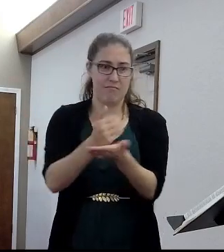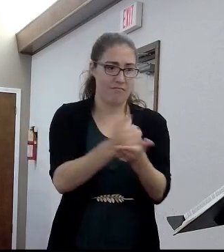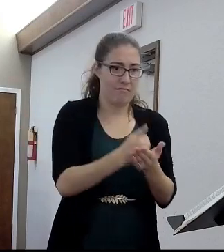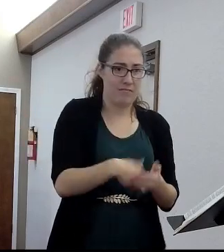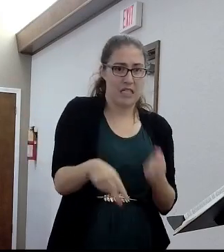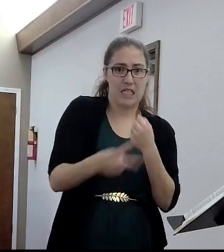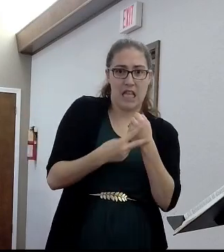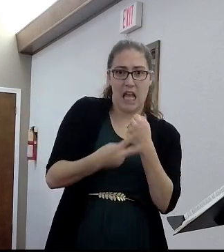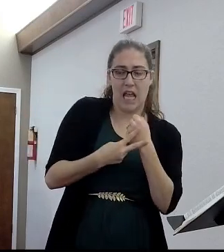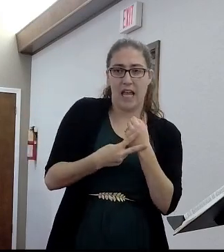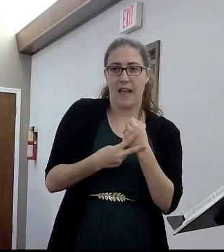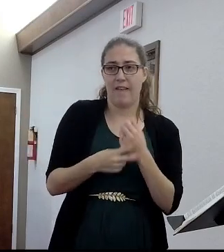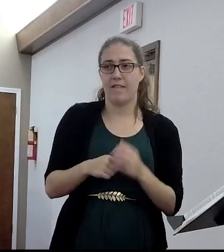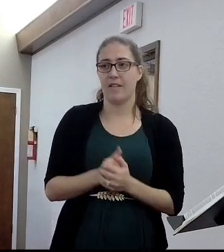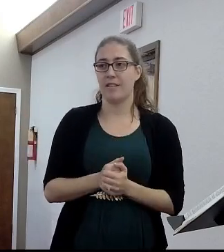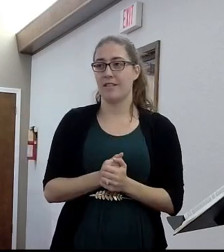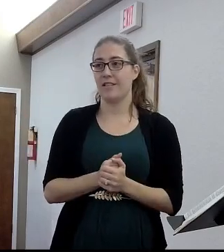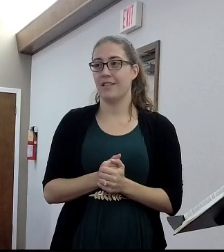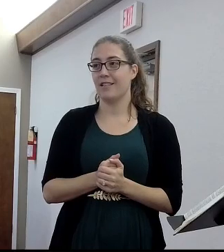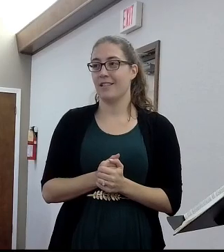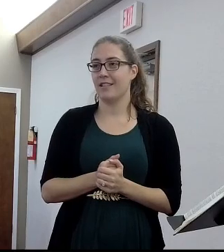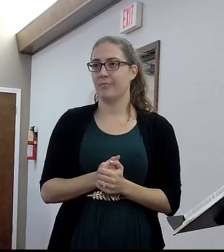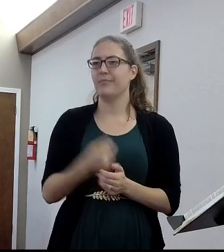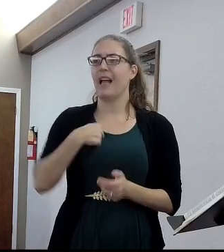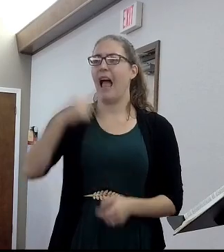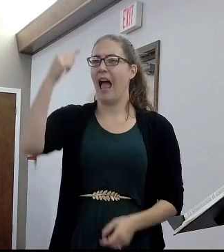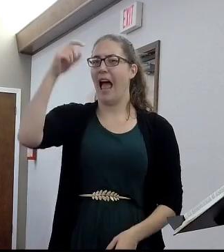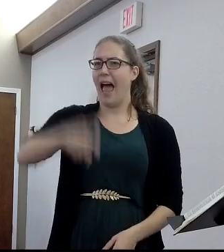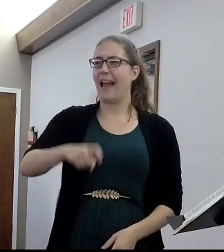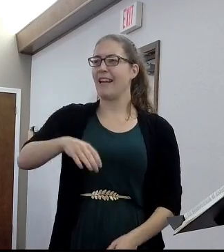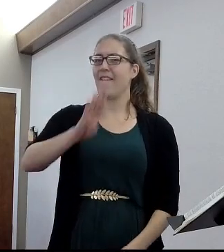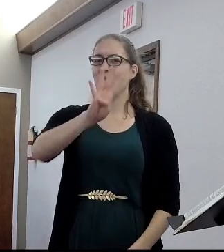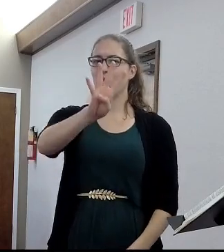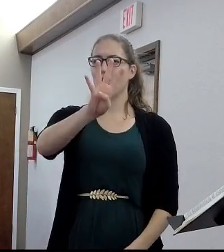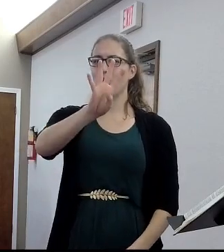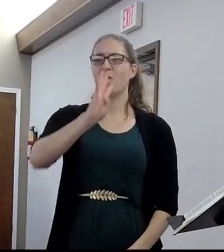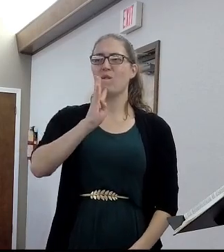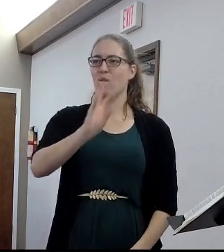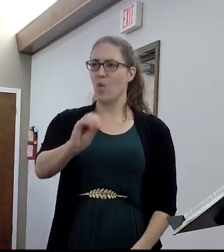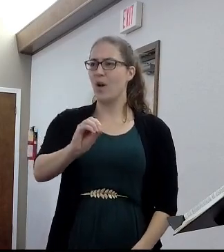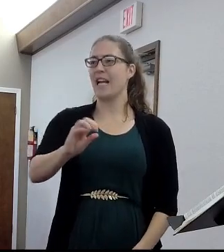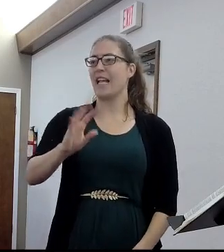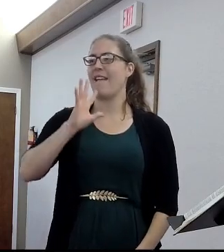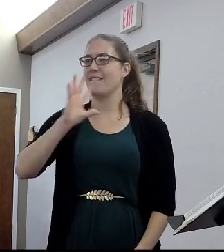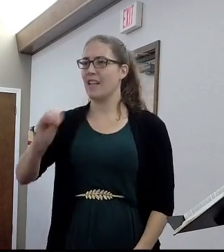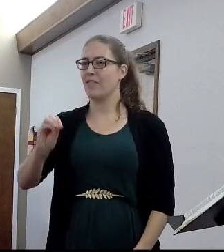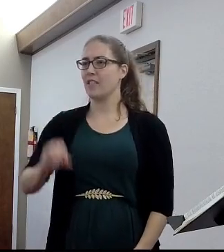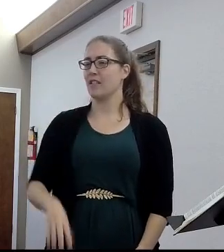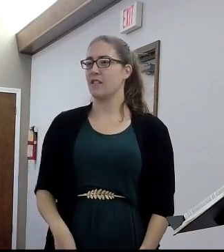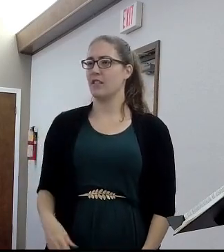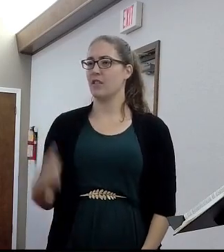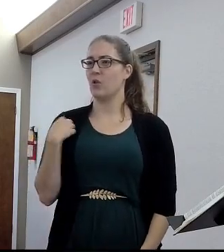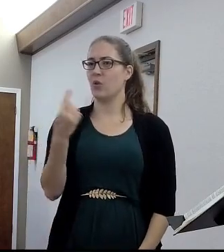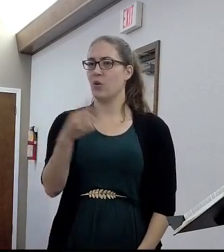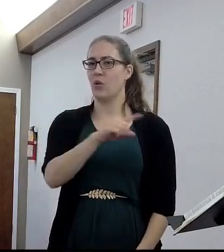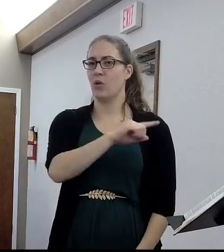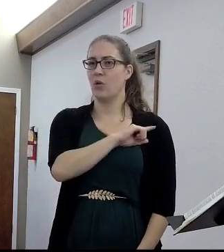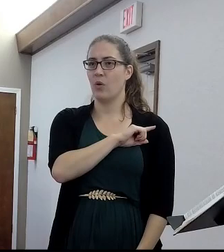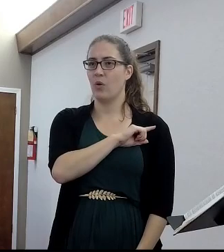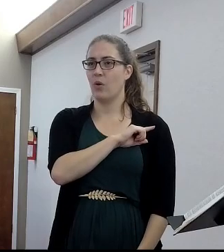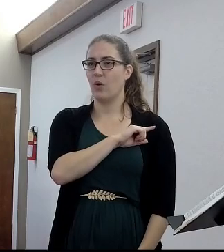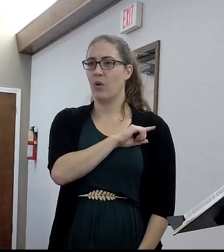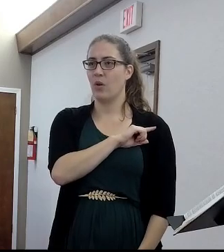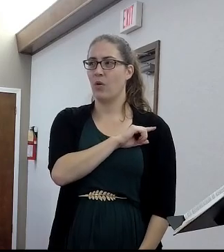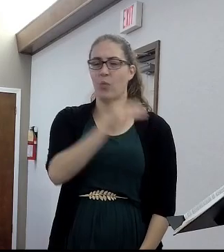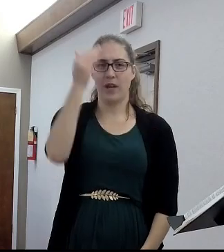I need some 40 and 50 year olds. 40 and 50 year olds. Matt, didn't it seem crazy? Why are we canning for 100 years? The grocery